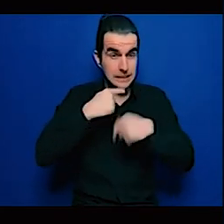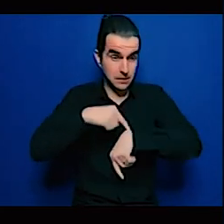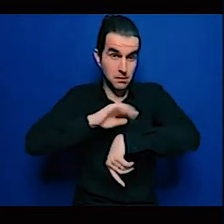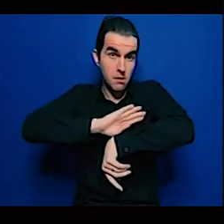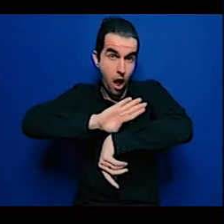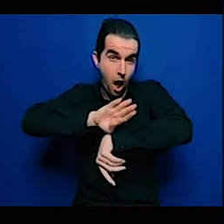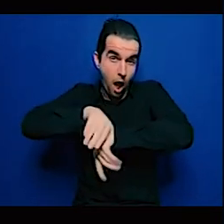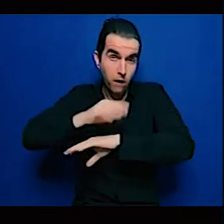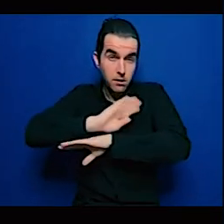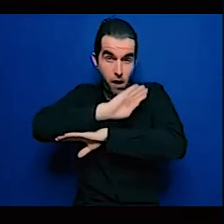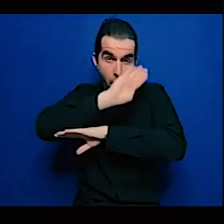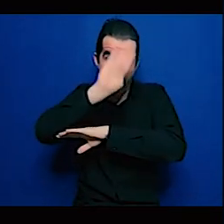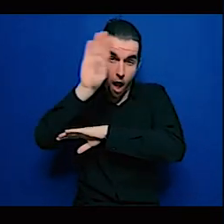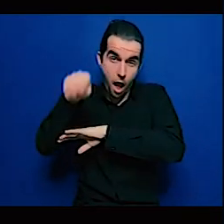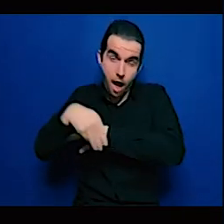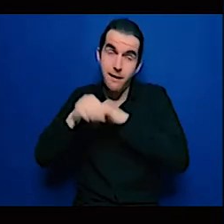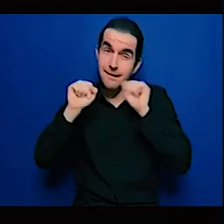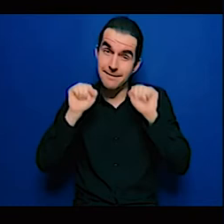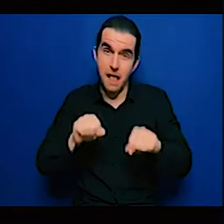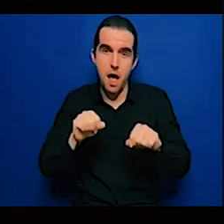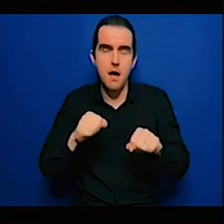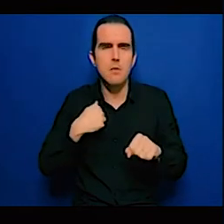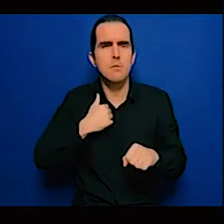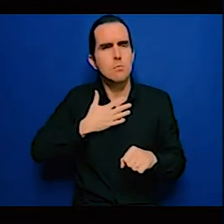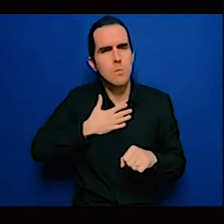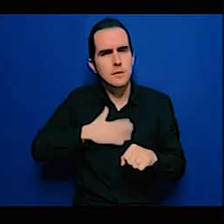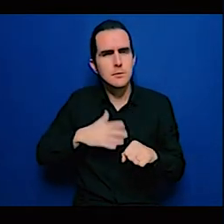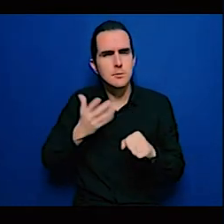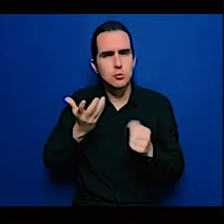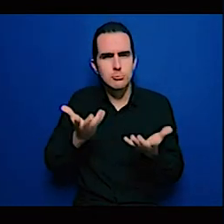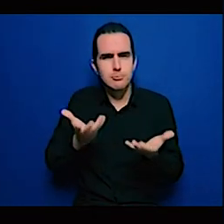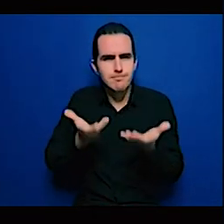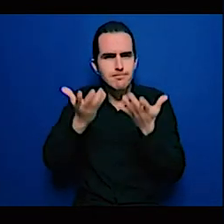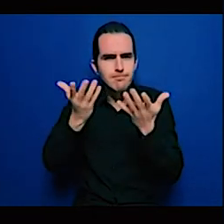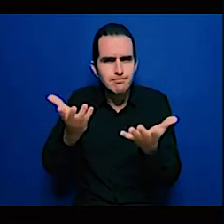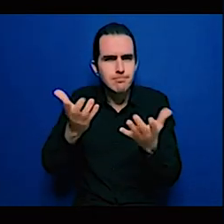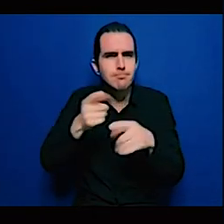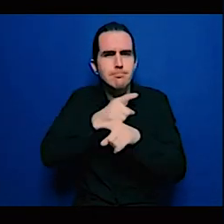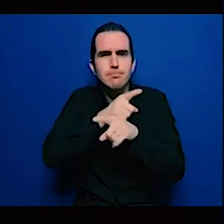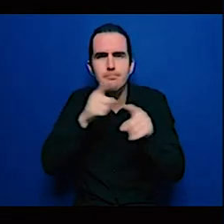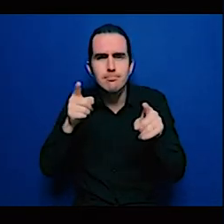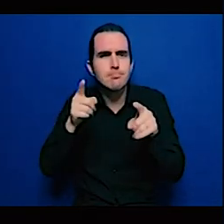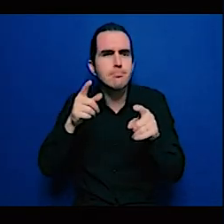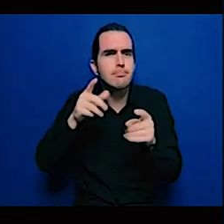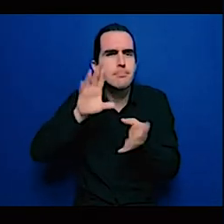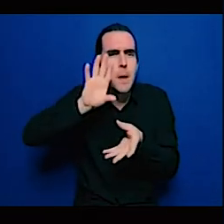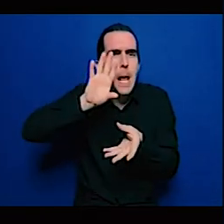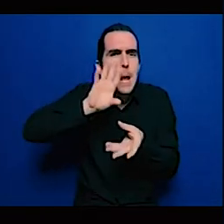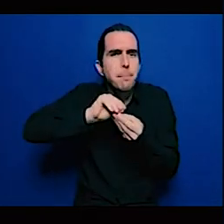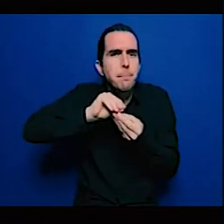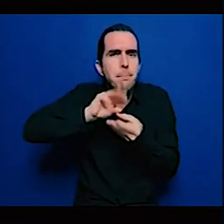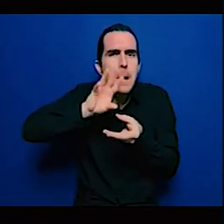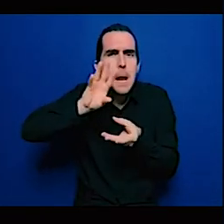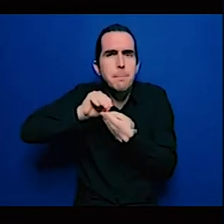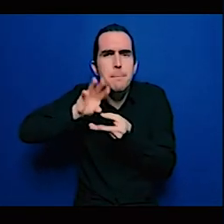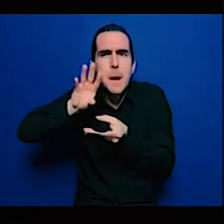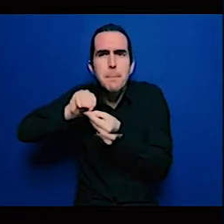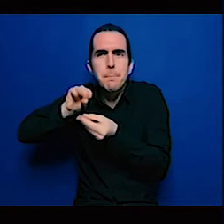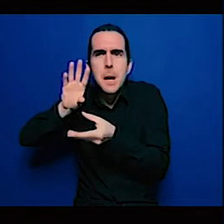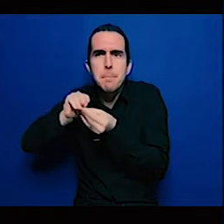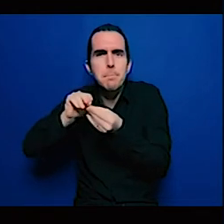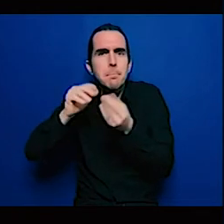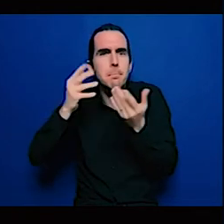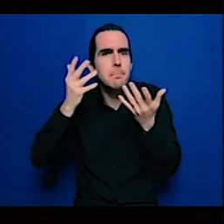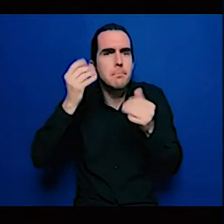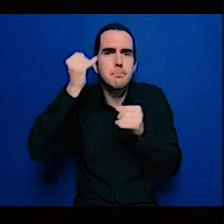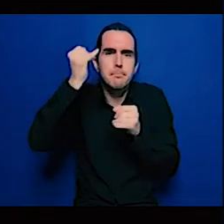wrap up last minute thoughts of how we can go forward you know the salient points that